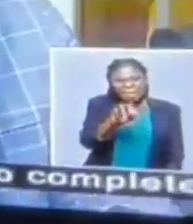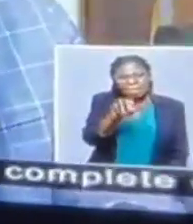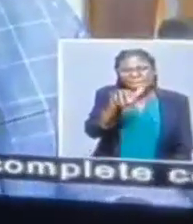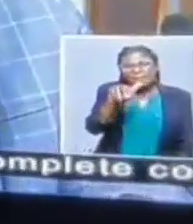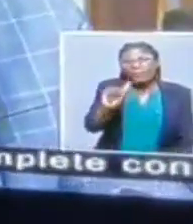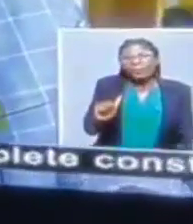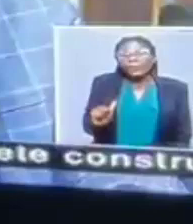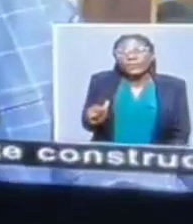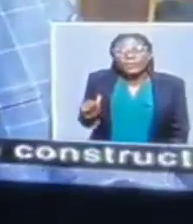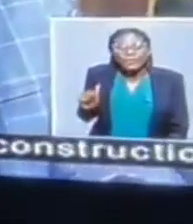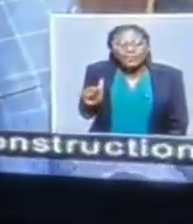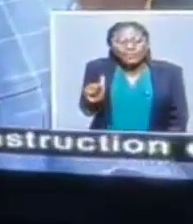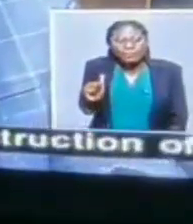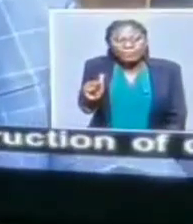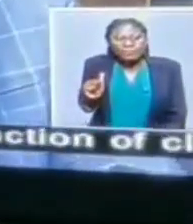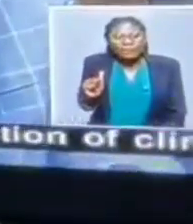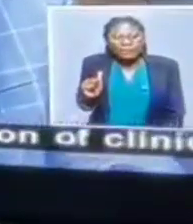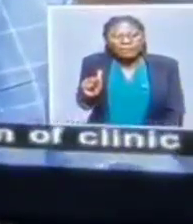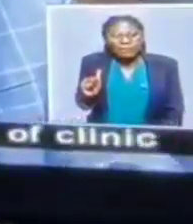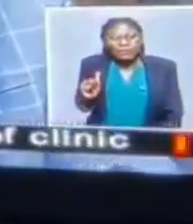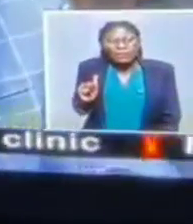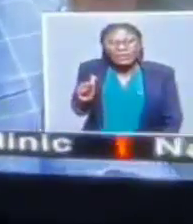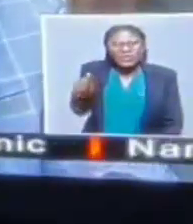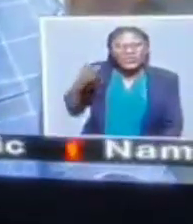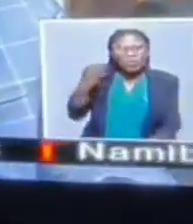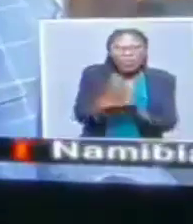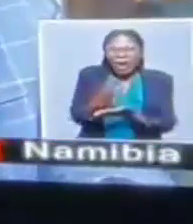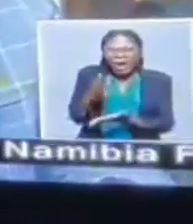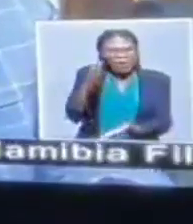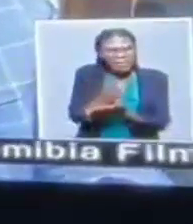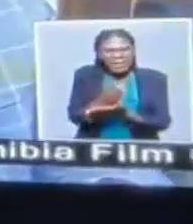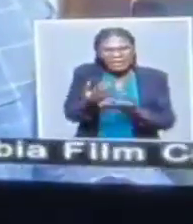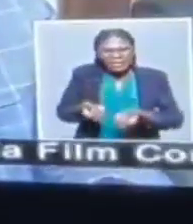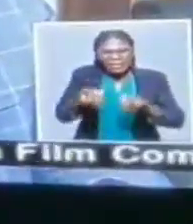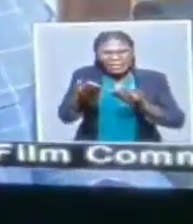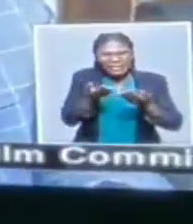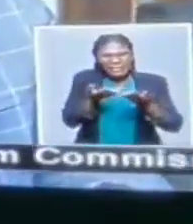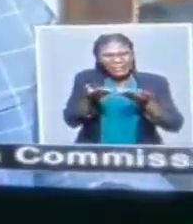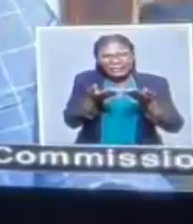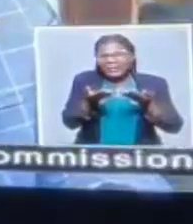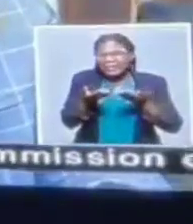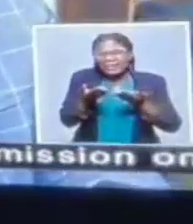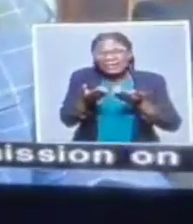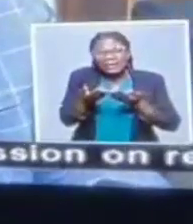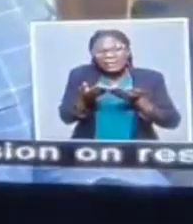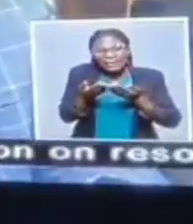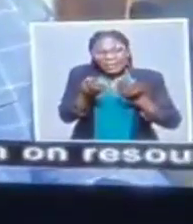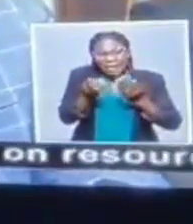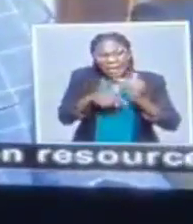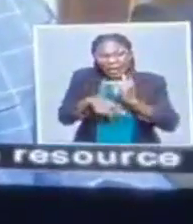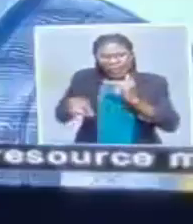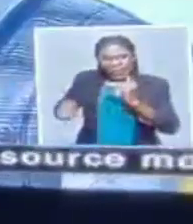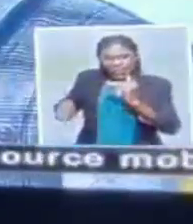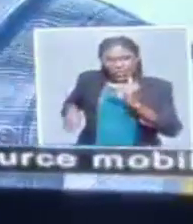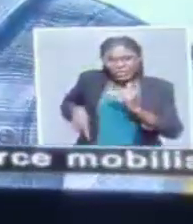Those who are truly serving their people to the highest office, without any salary.